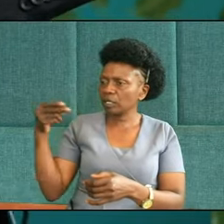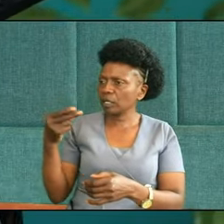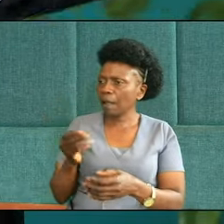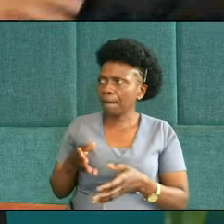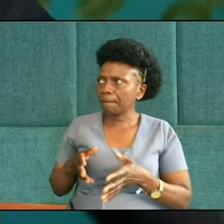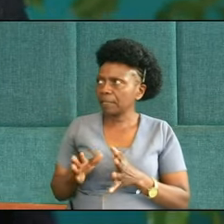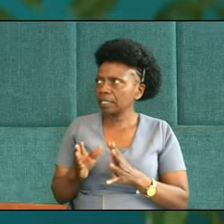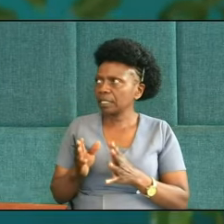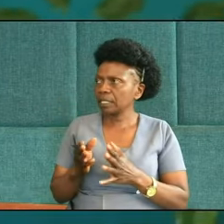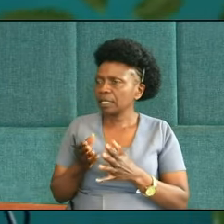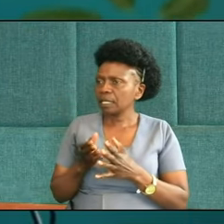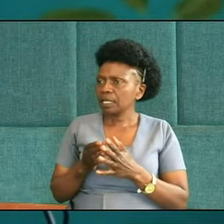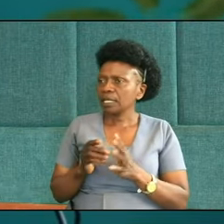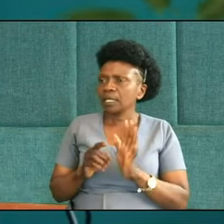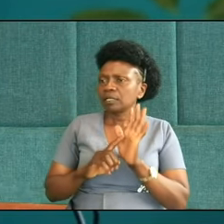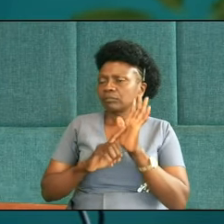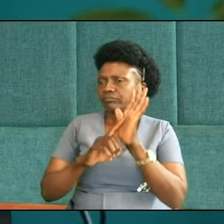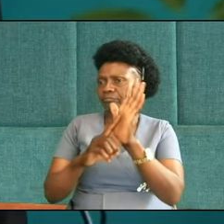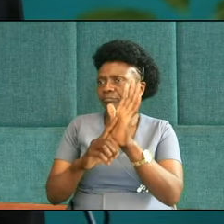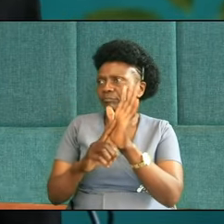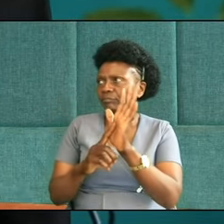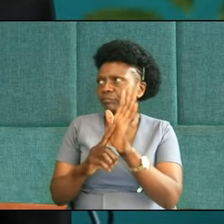they were covered by the blood of Jesus,